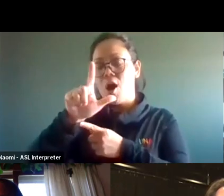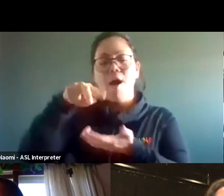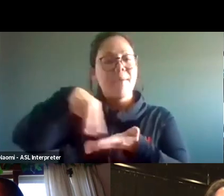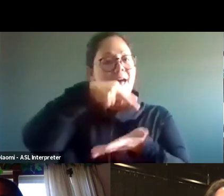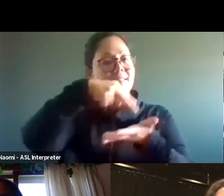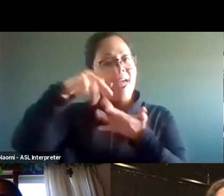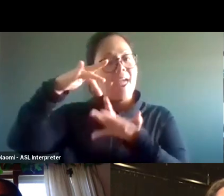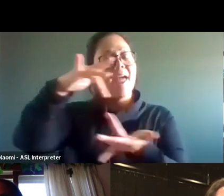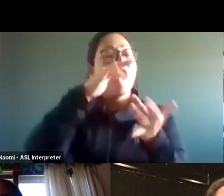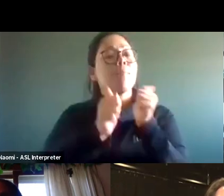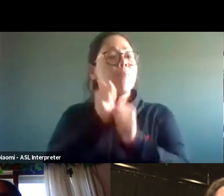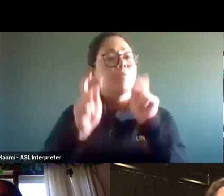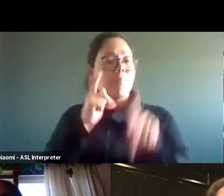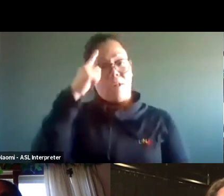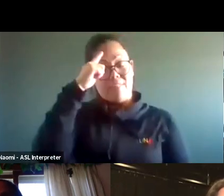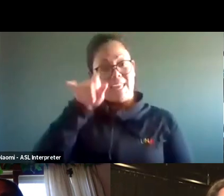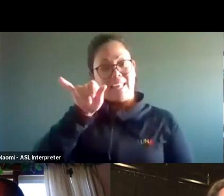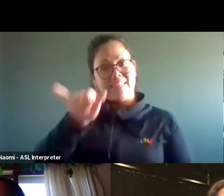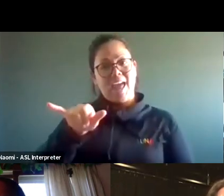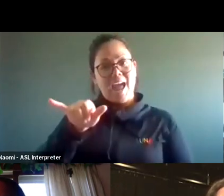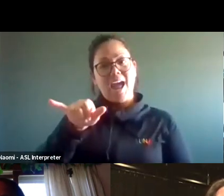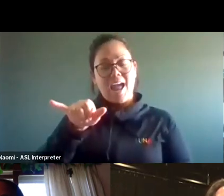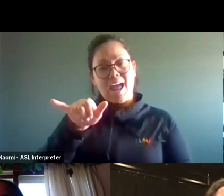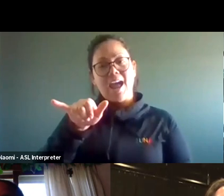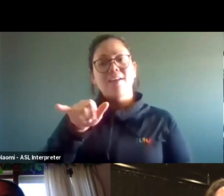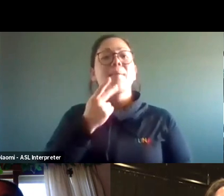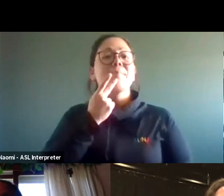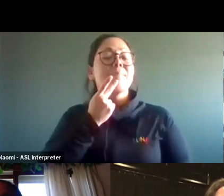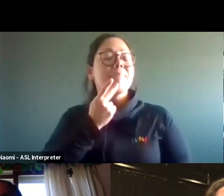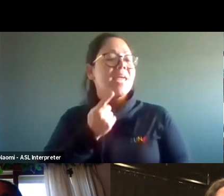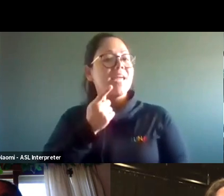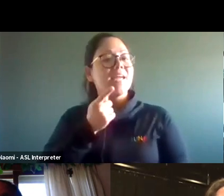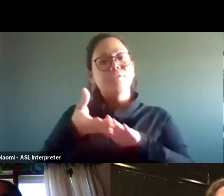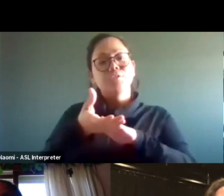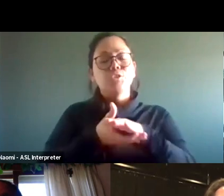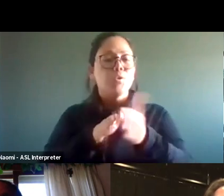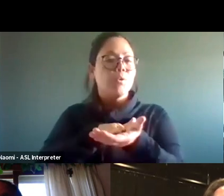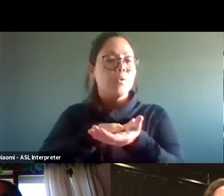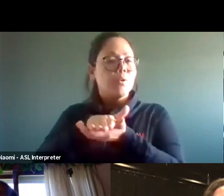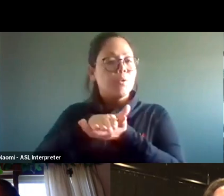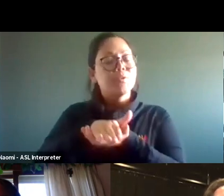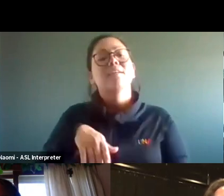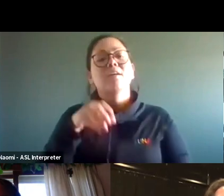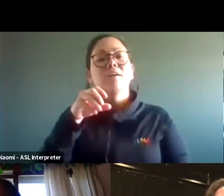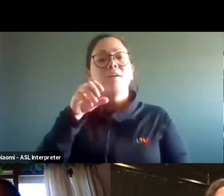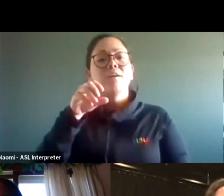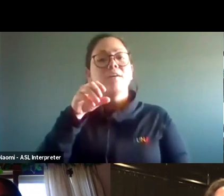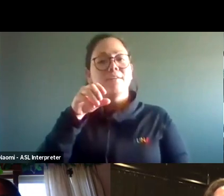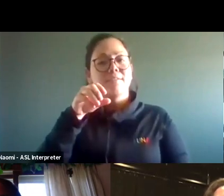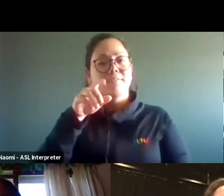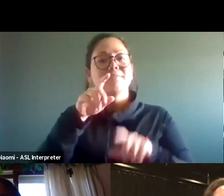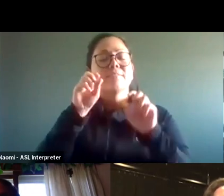people would think of that of pink satin pointe shoes or where you stand on your toes.